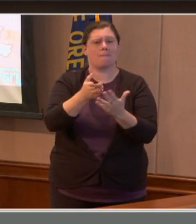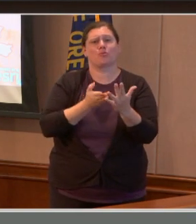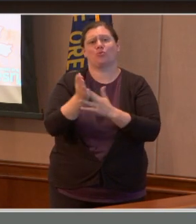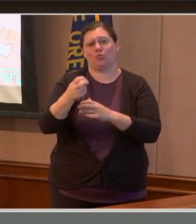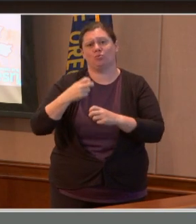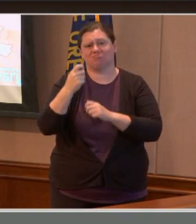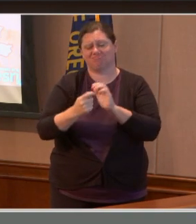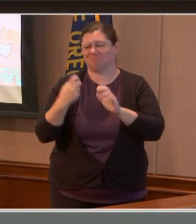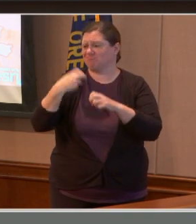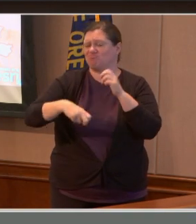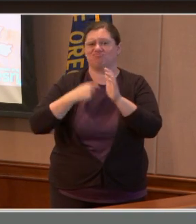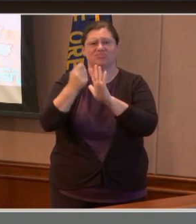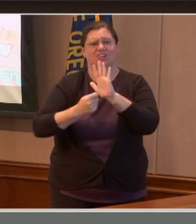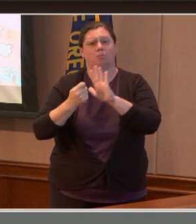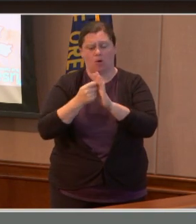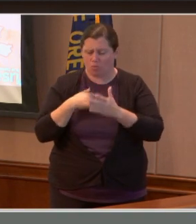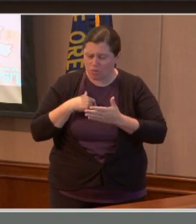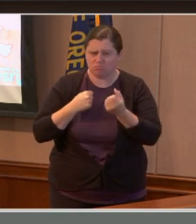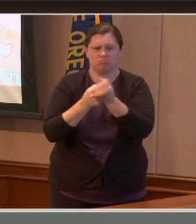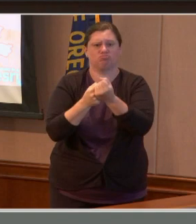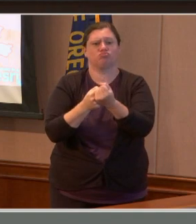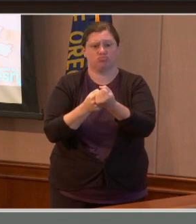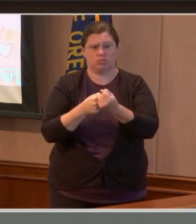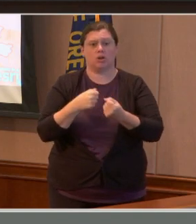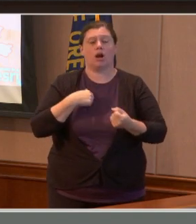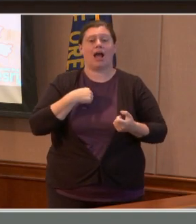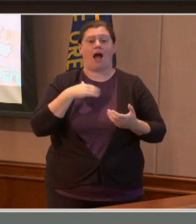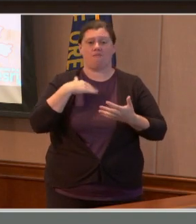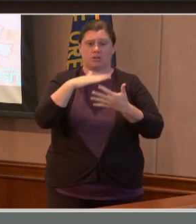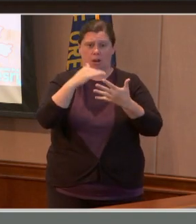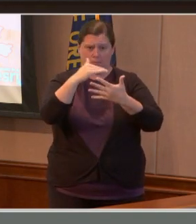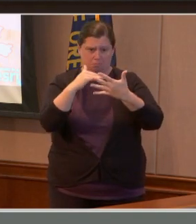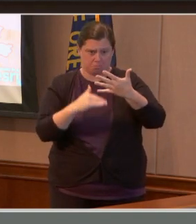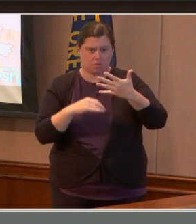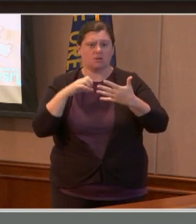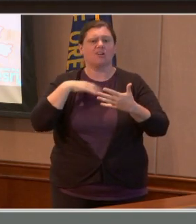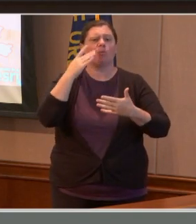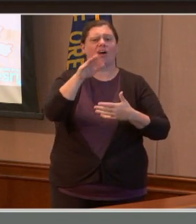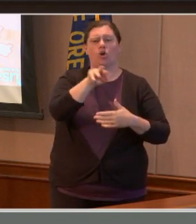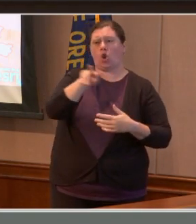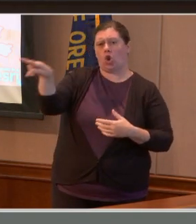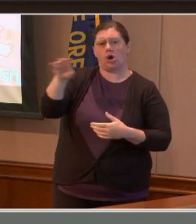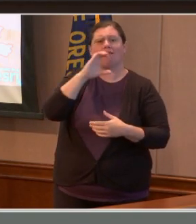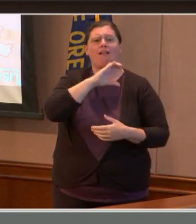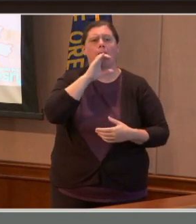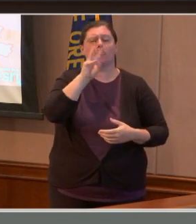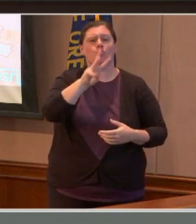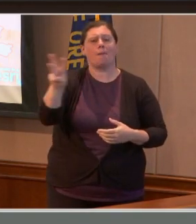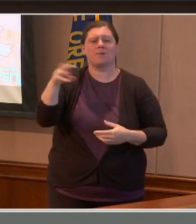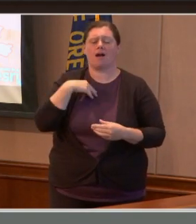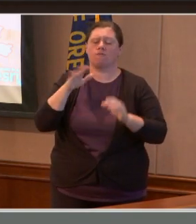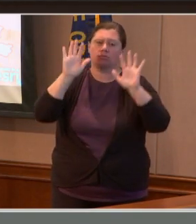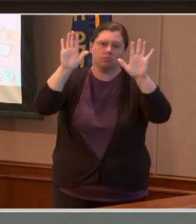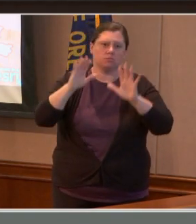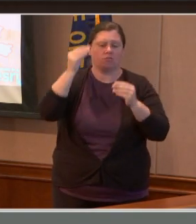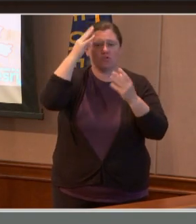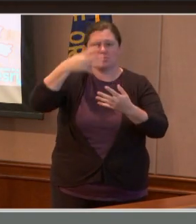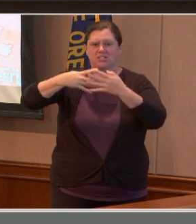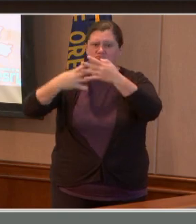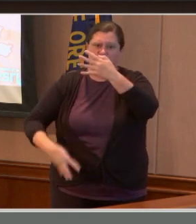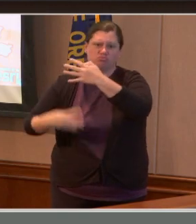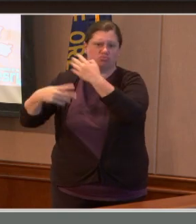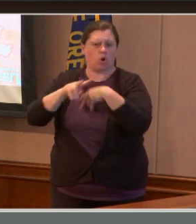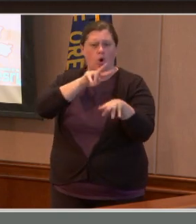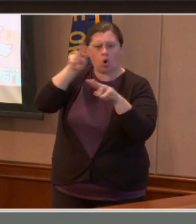I would refer you to the resources at the Clackamas County's website. Today, have some important announcements related to the